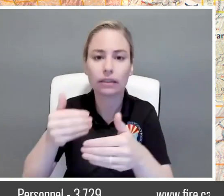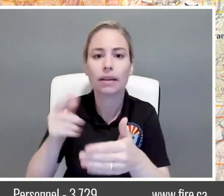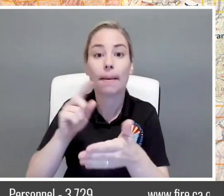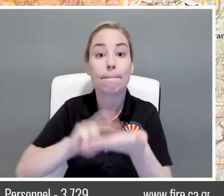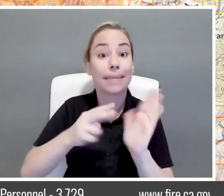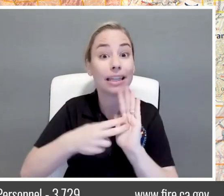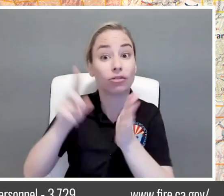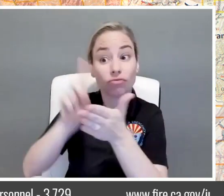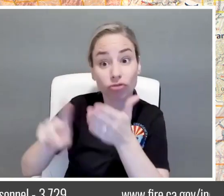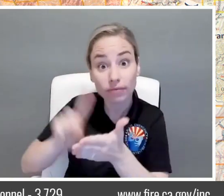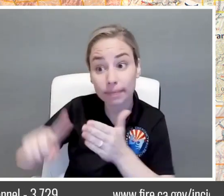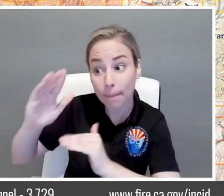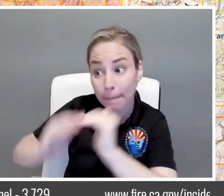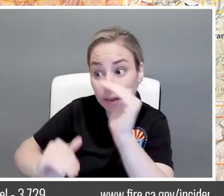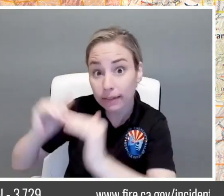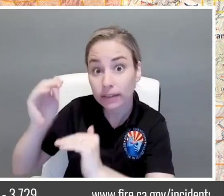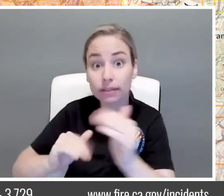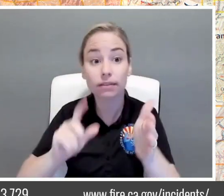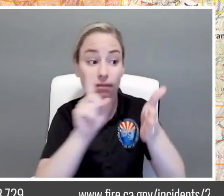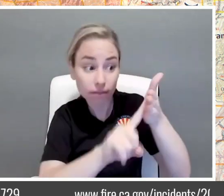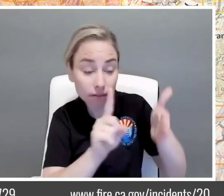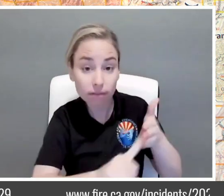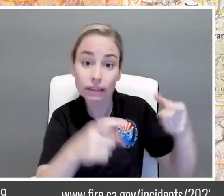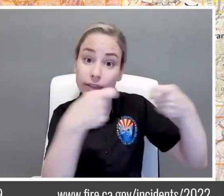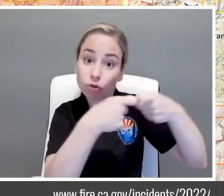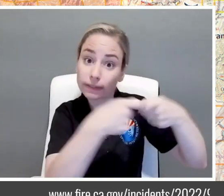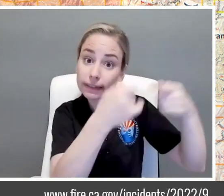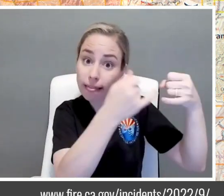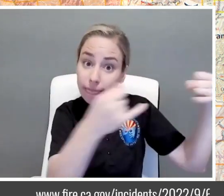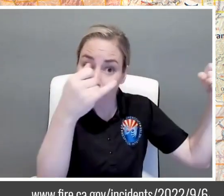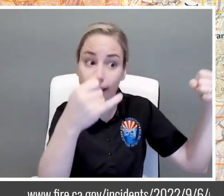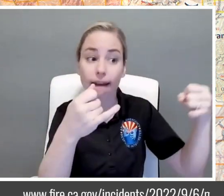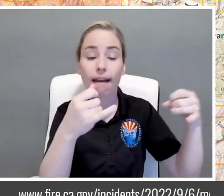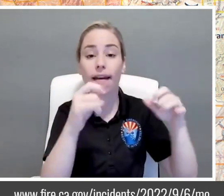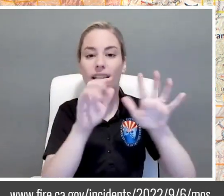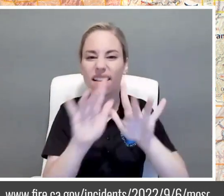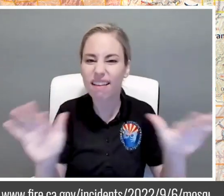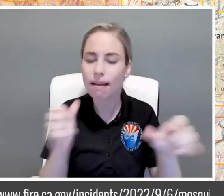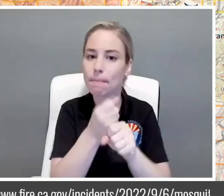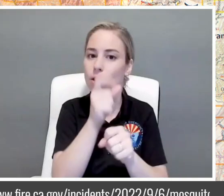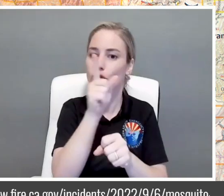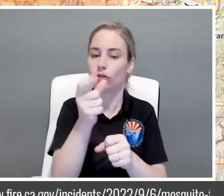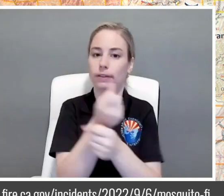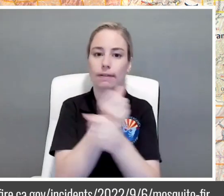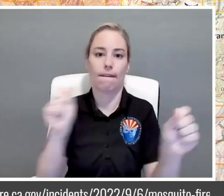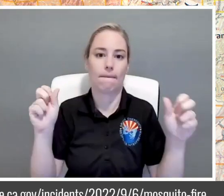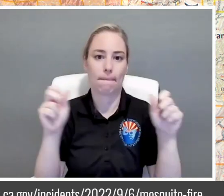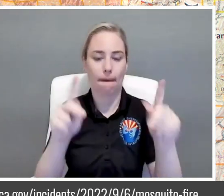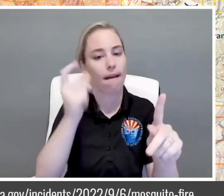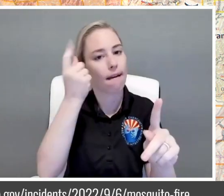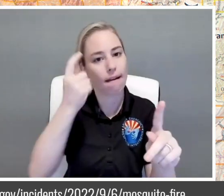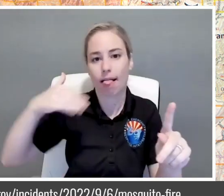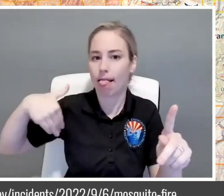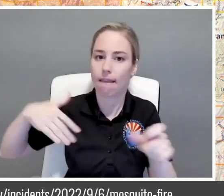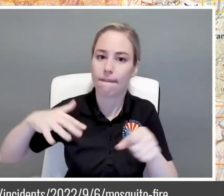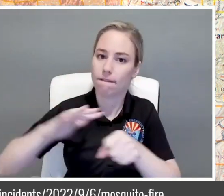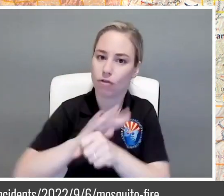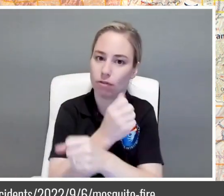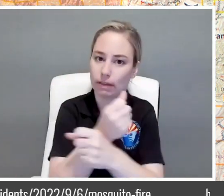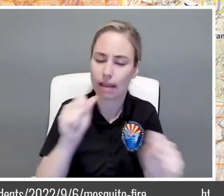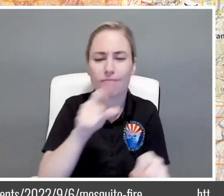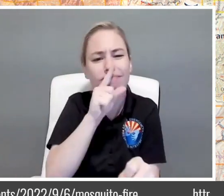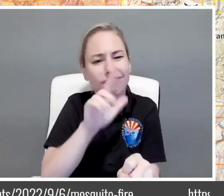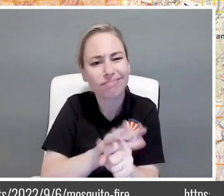that's making sure that everything's squared away so that people can safely return to their homes we're not quite there yet but we promise we're working diligently